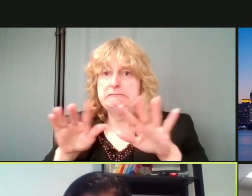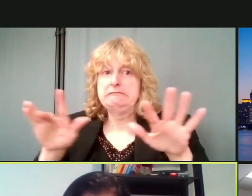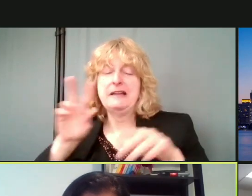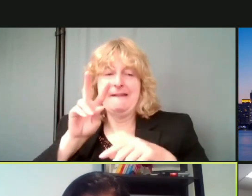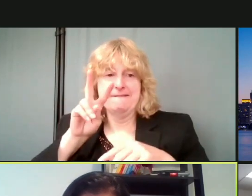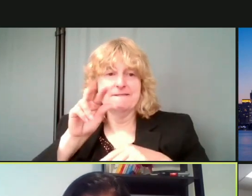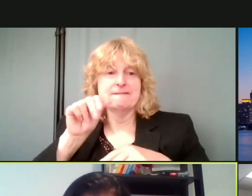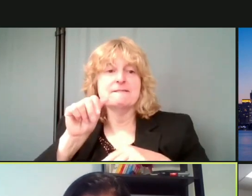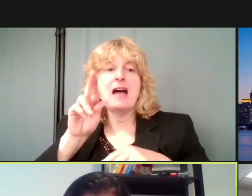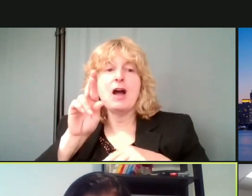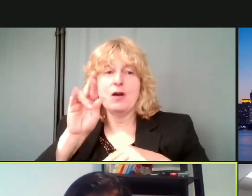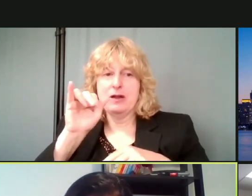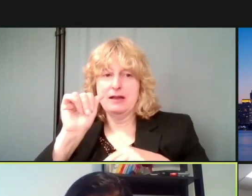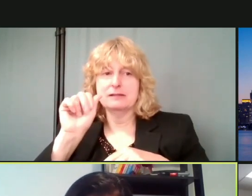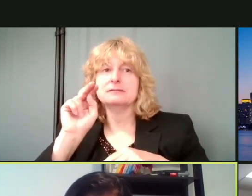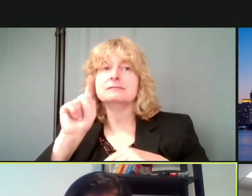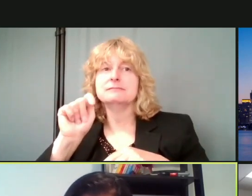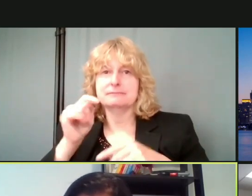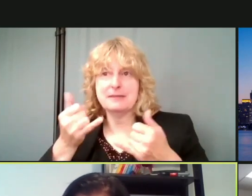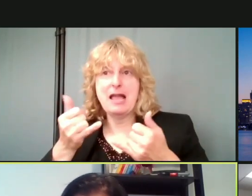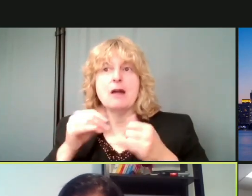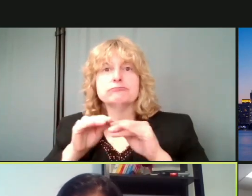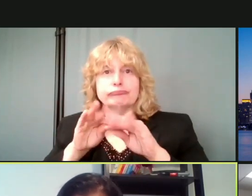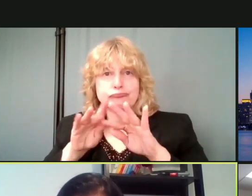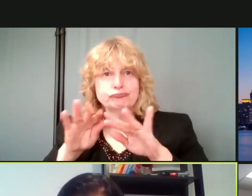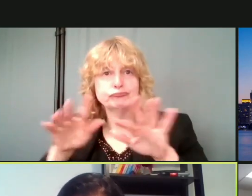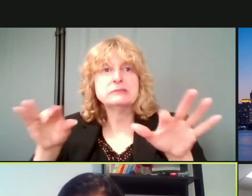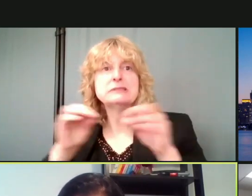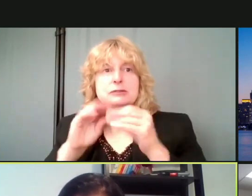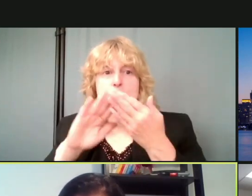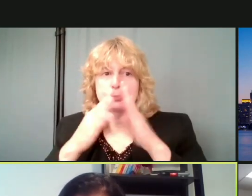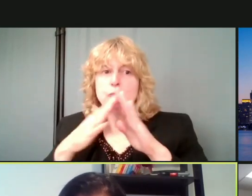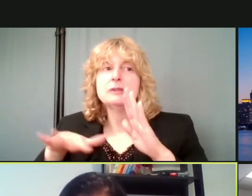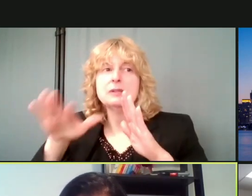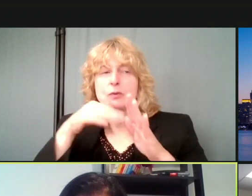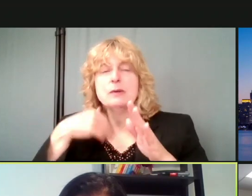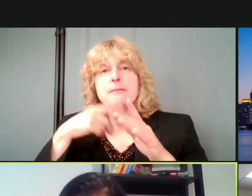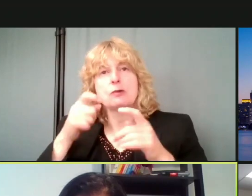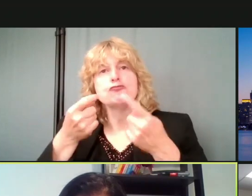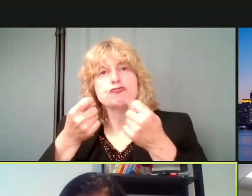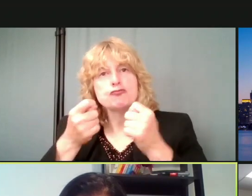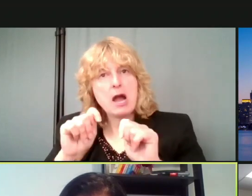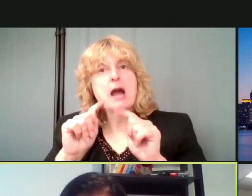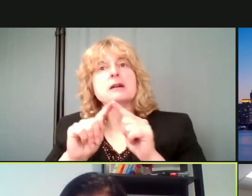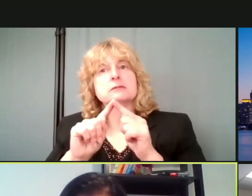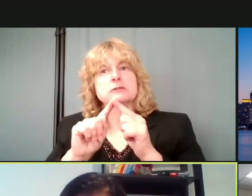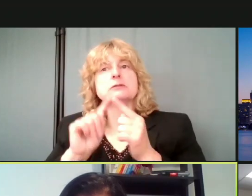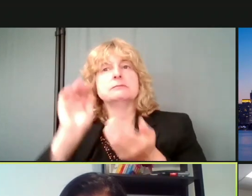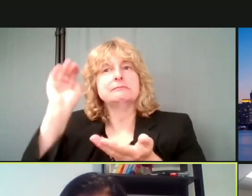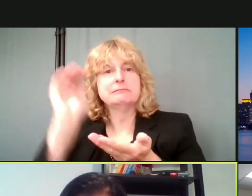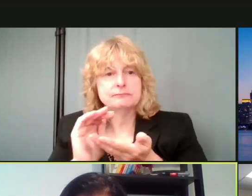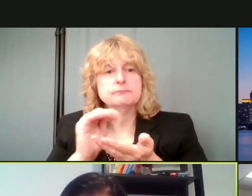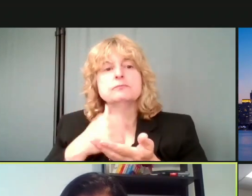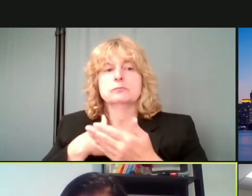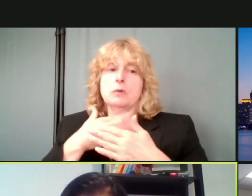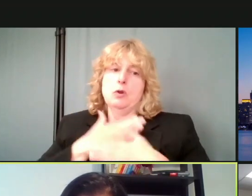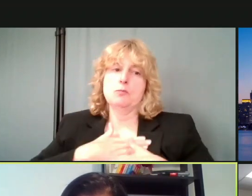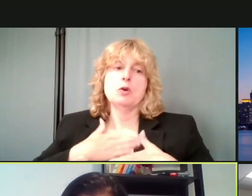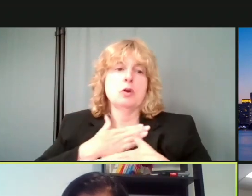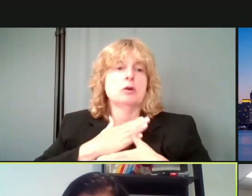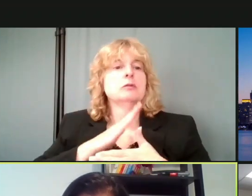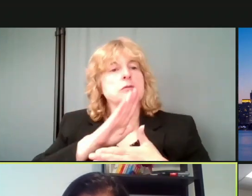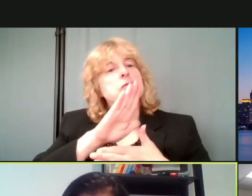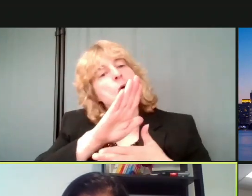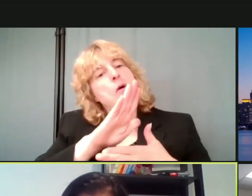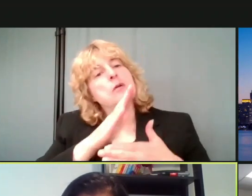and we need to do what we need to do to try and contain it. So we appreciate, as always, your contributions and look forward to having you back on a future